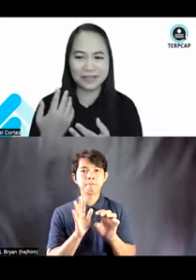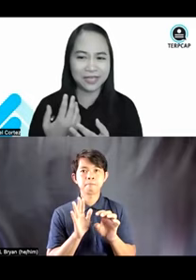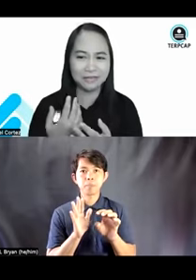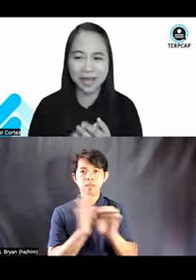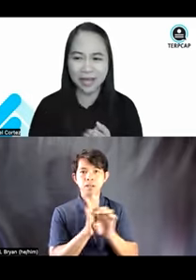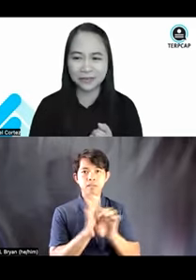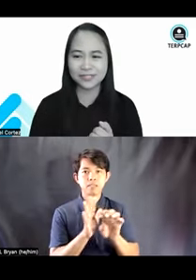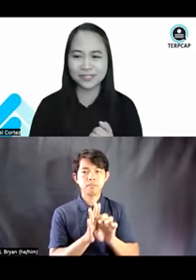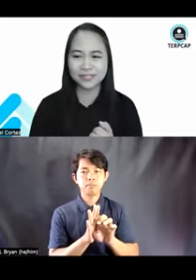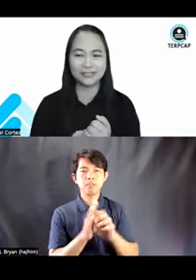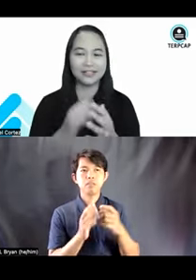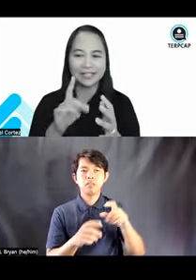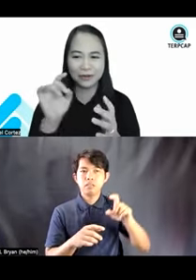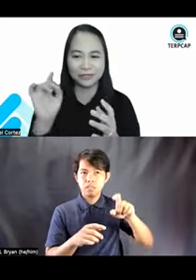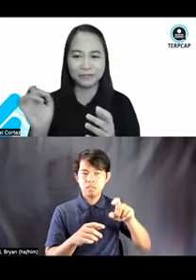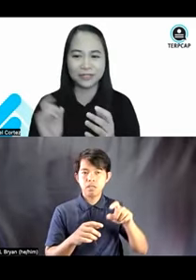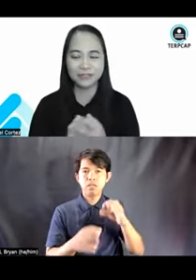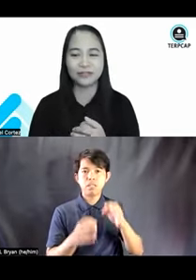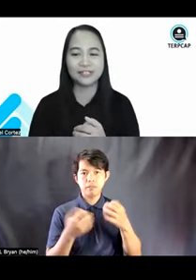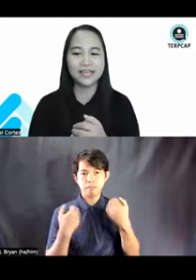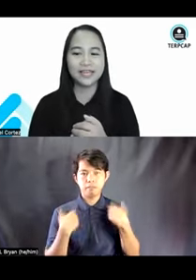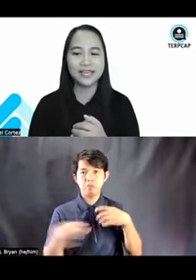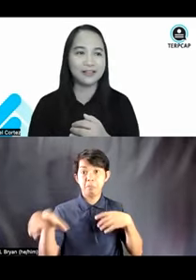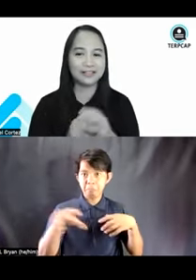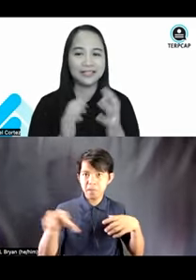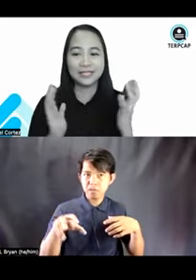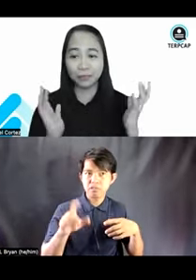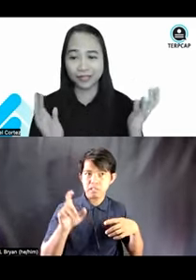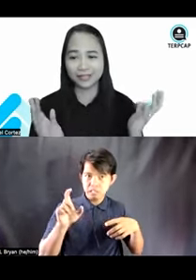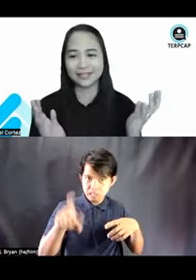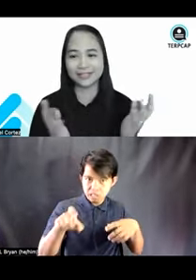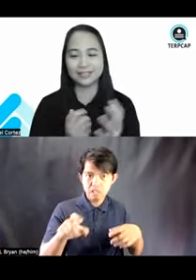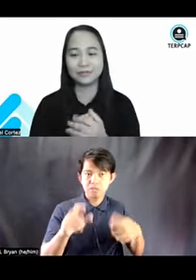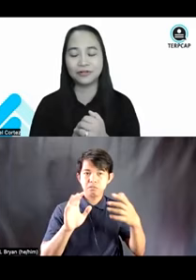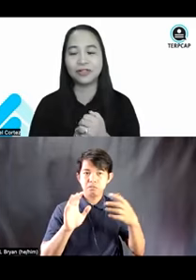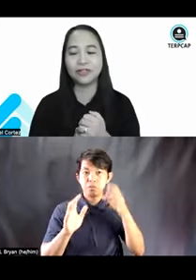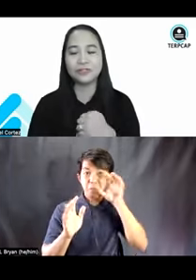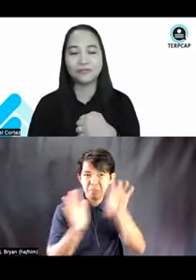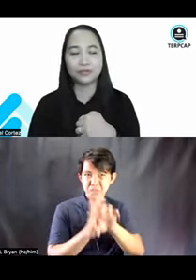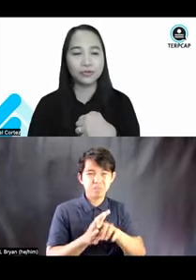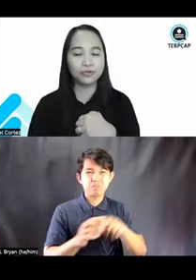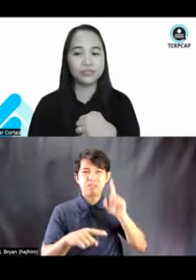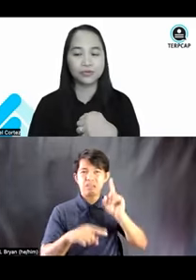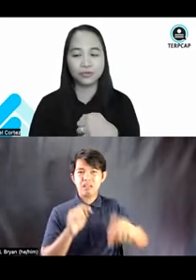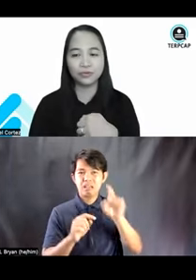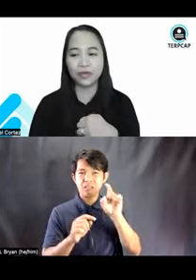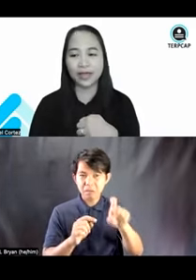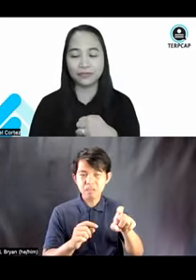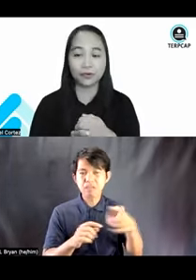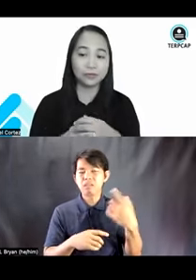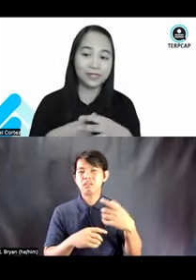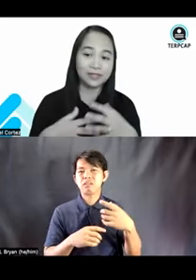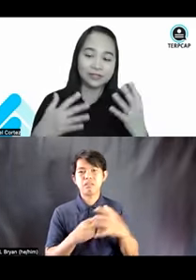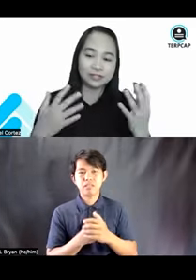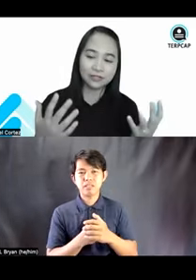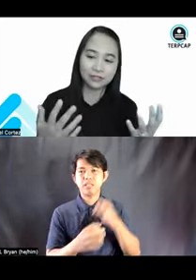required to have a mouse and try to click on the pictures. It's not keyboard accessible. So, for those who have